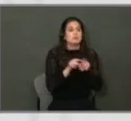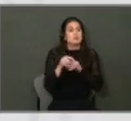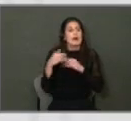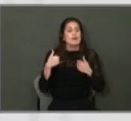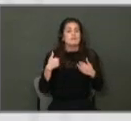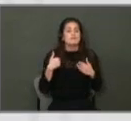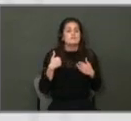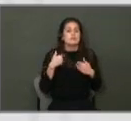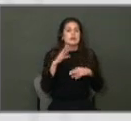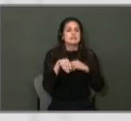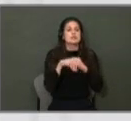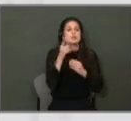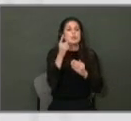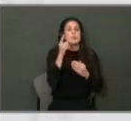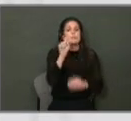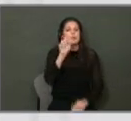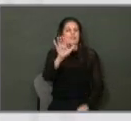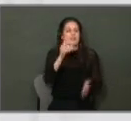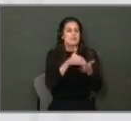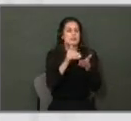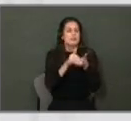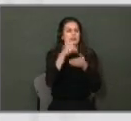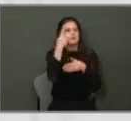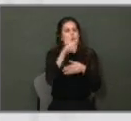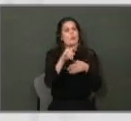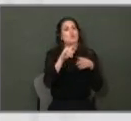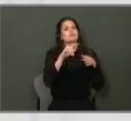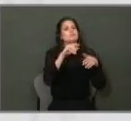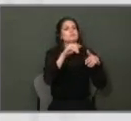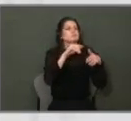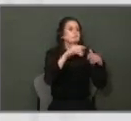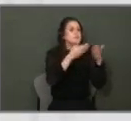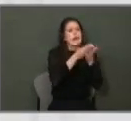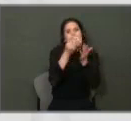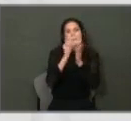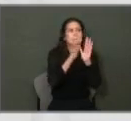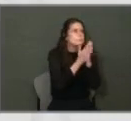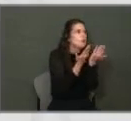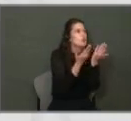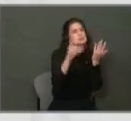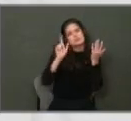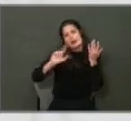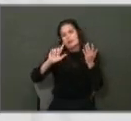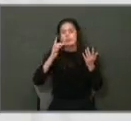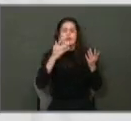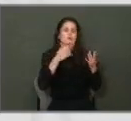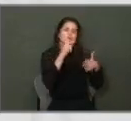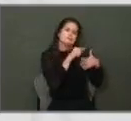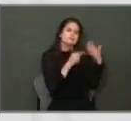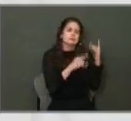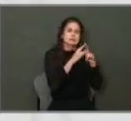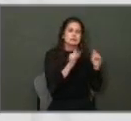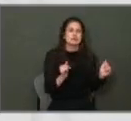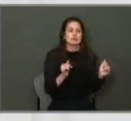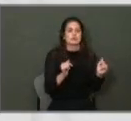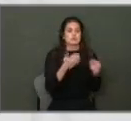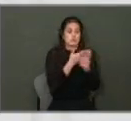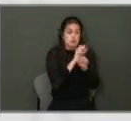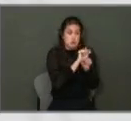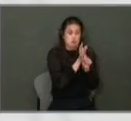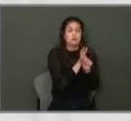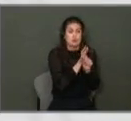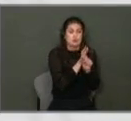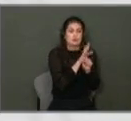have an additional $1.5 for our library materials budget. Romero, the library director, before COVID,